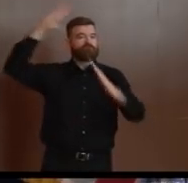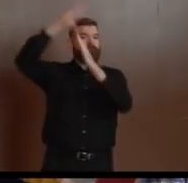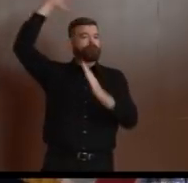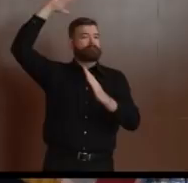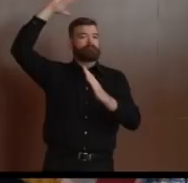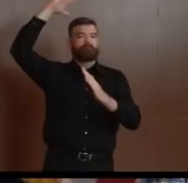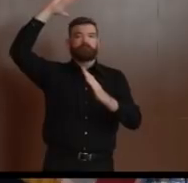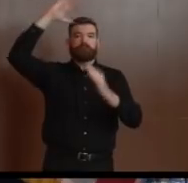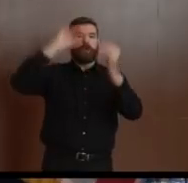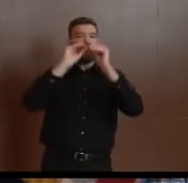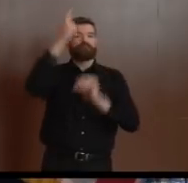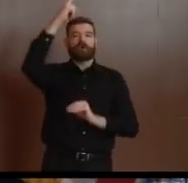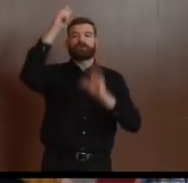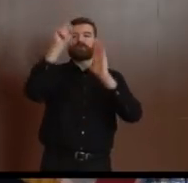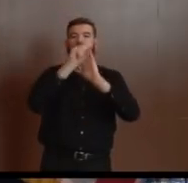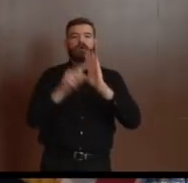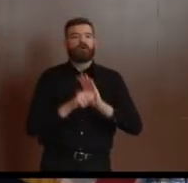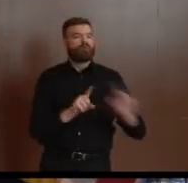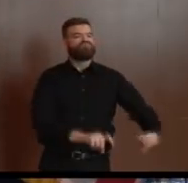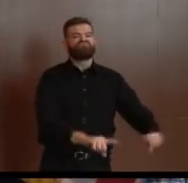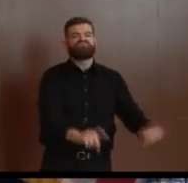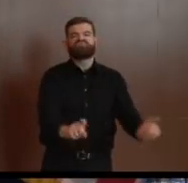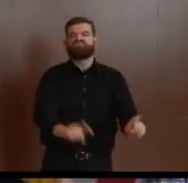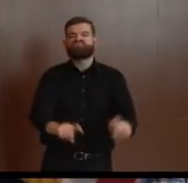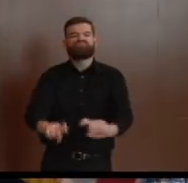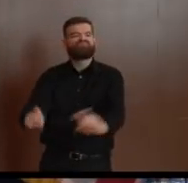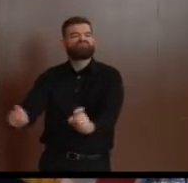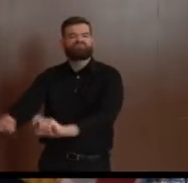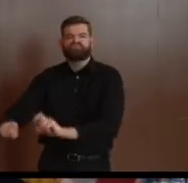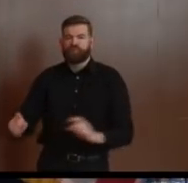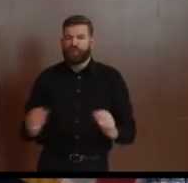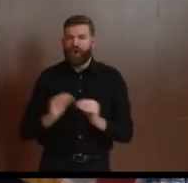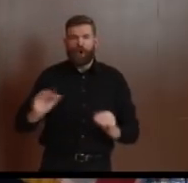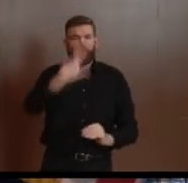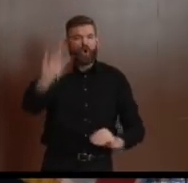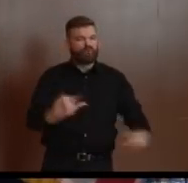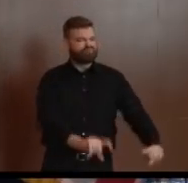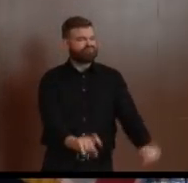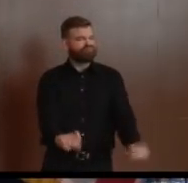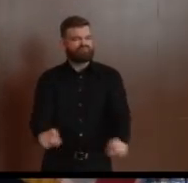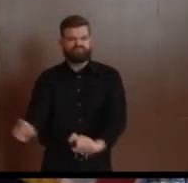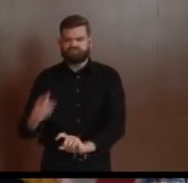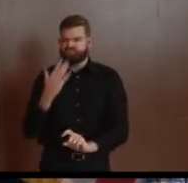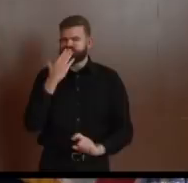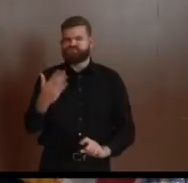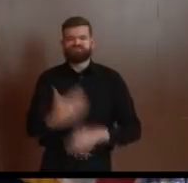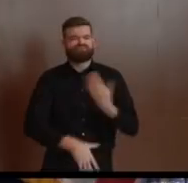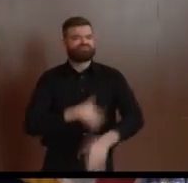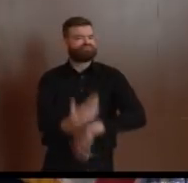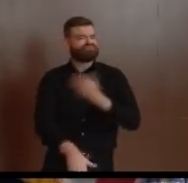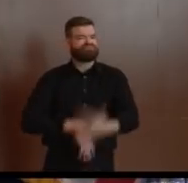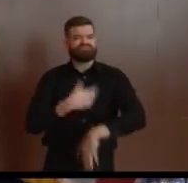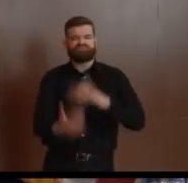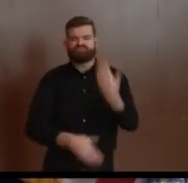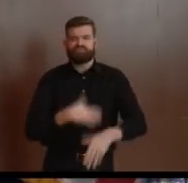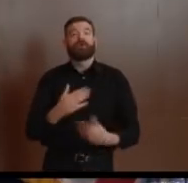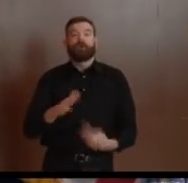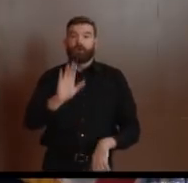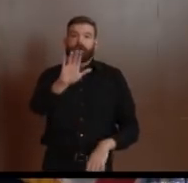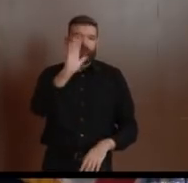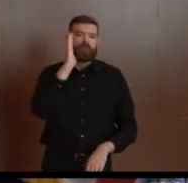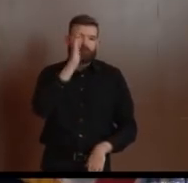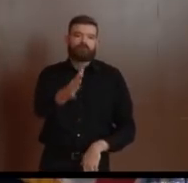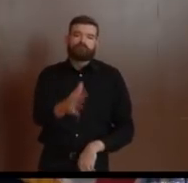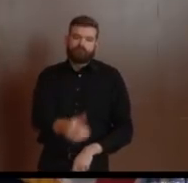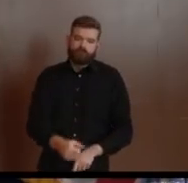predicted testing dramatically. We are going to come to a moment, sooner than later, I would guess,